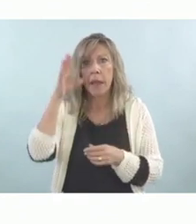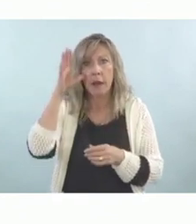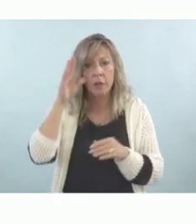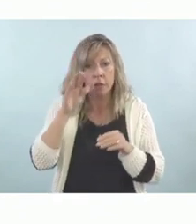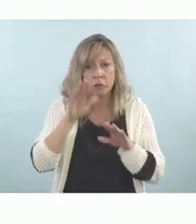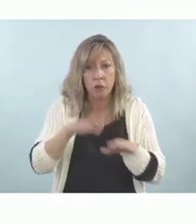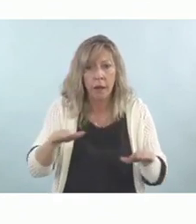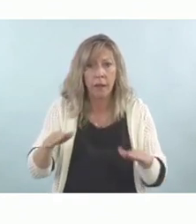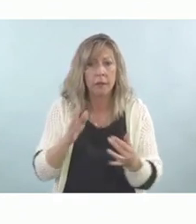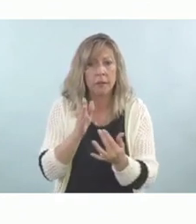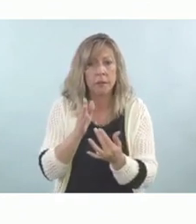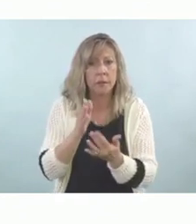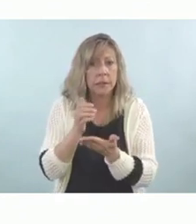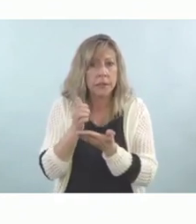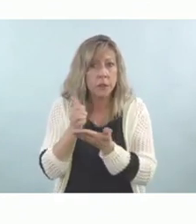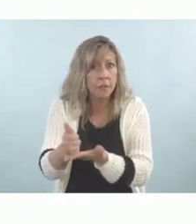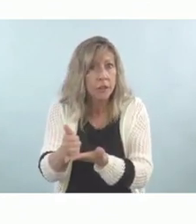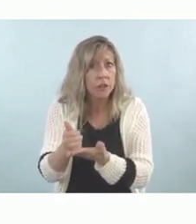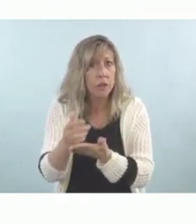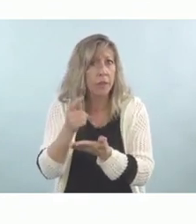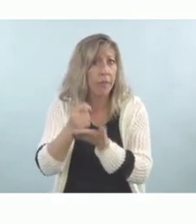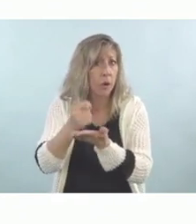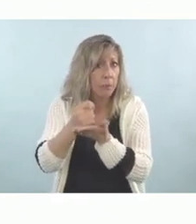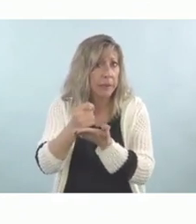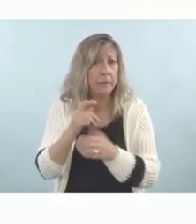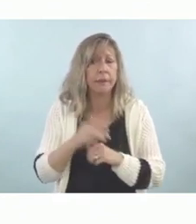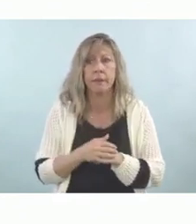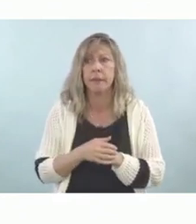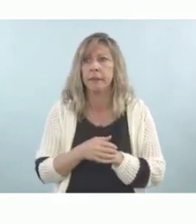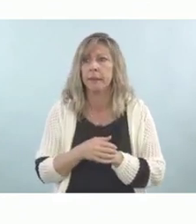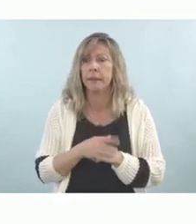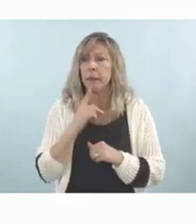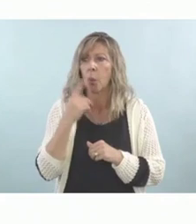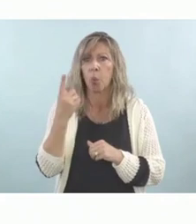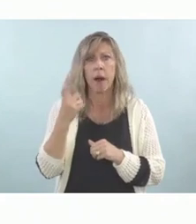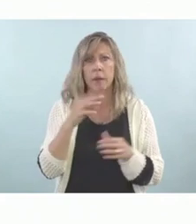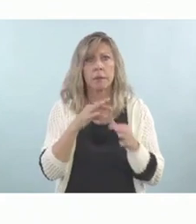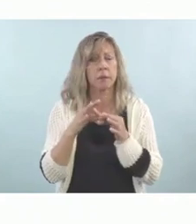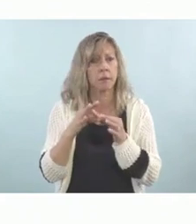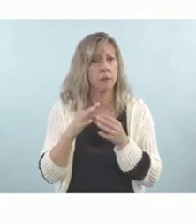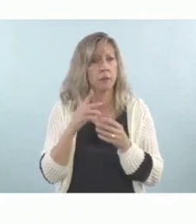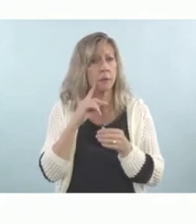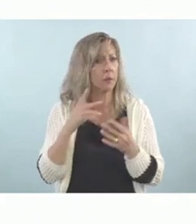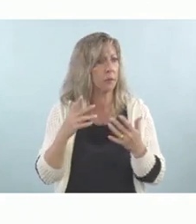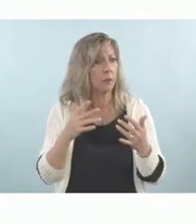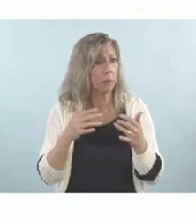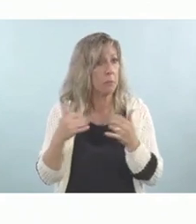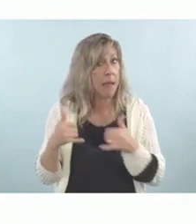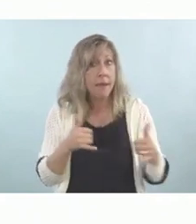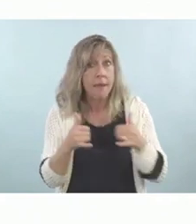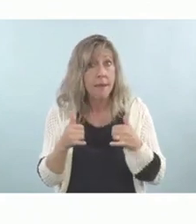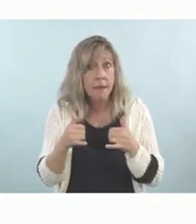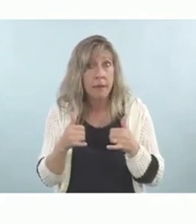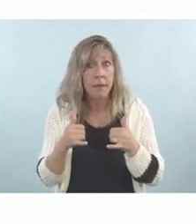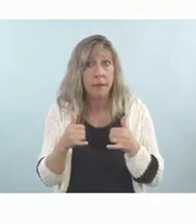There's one called FeraPlay, where it helps the caregiver bond better with the child through